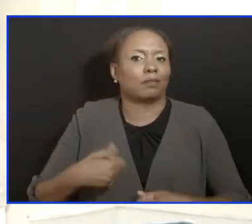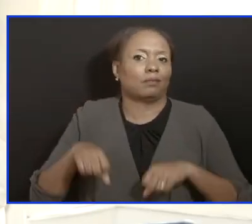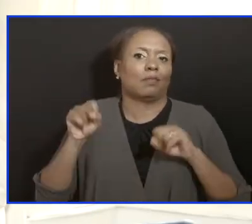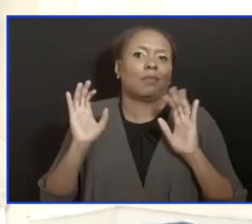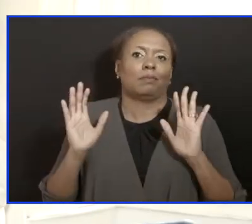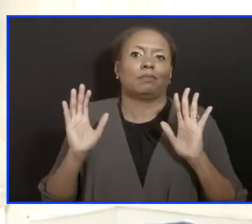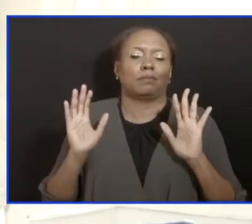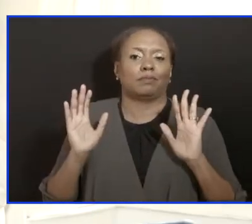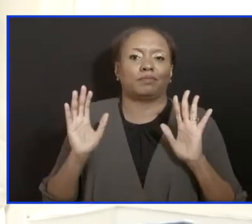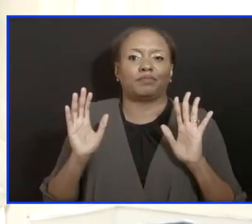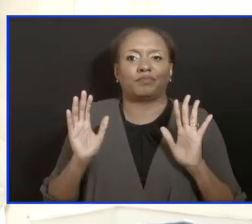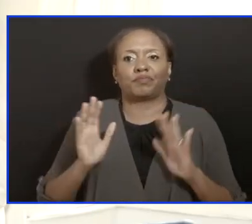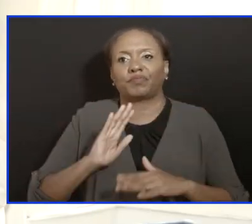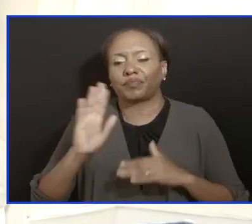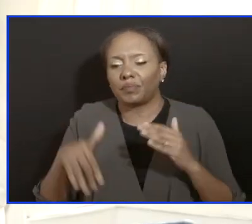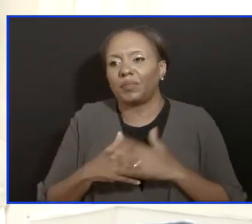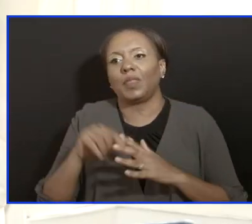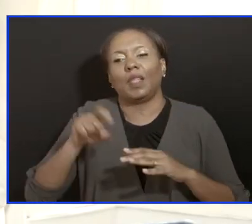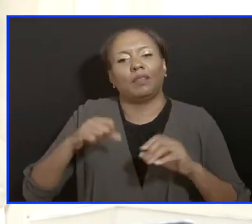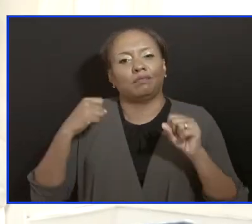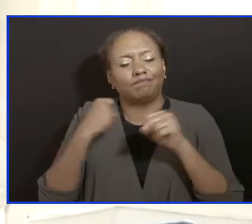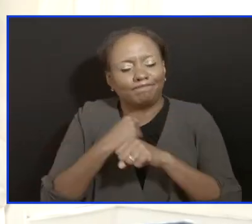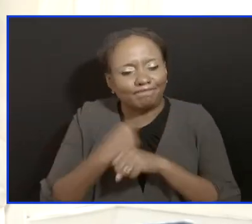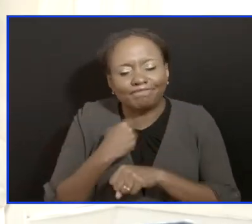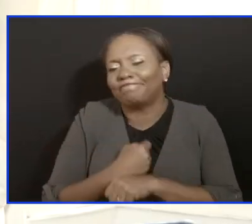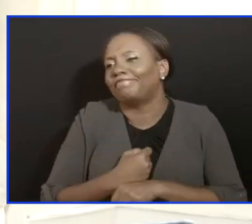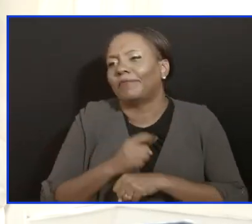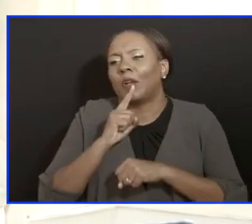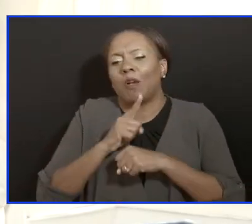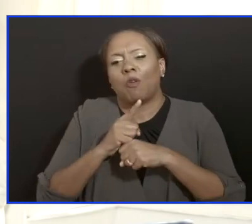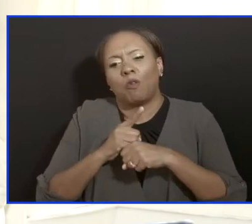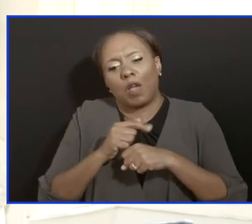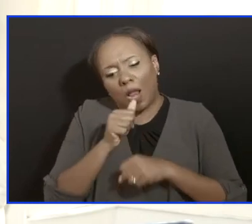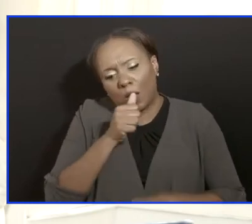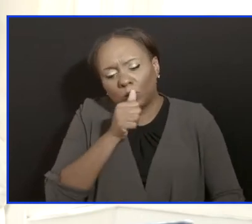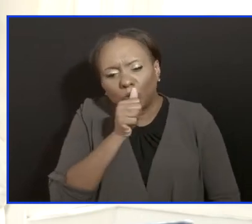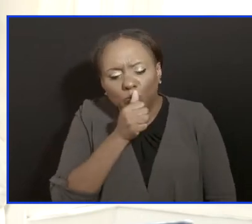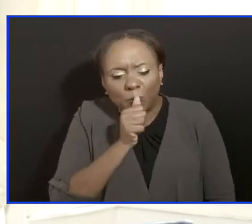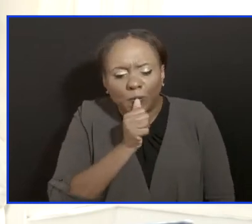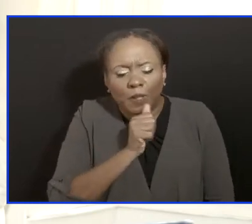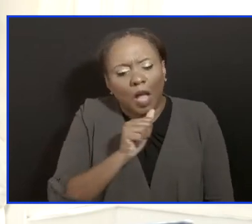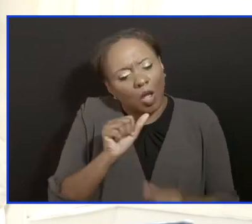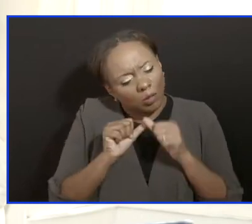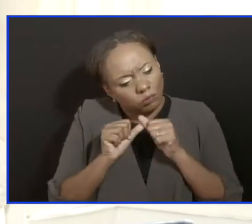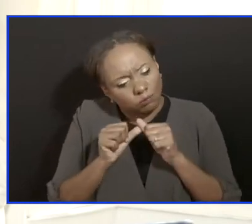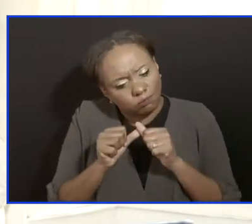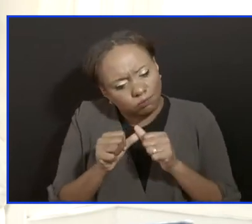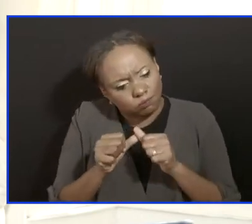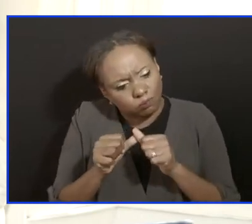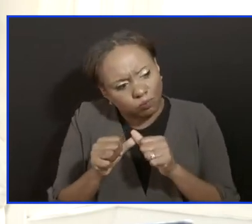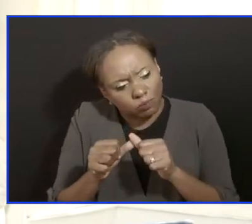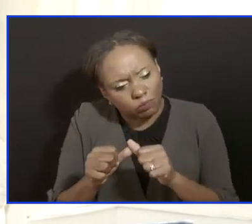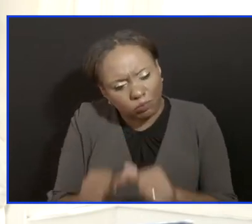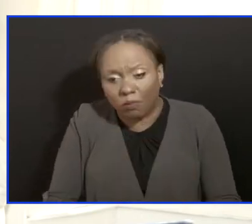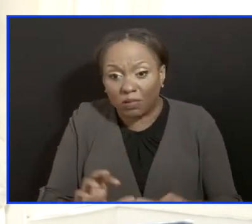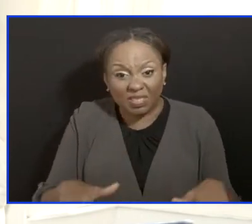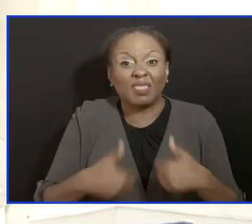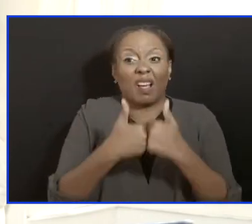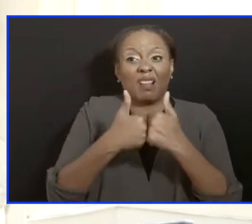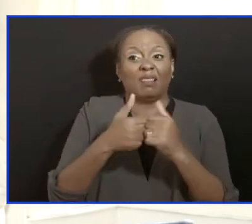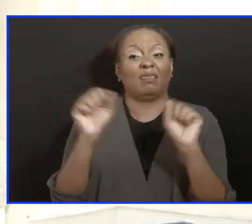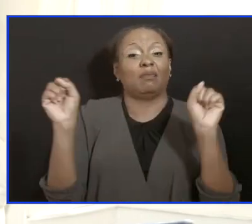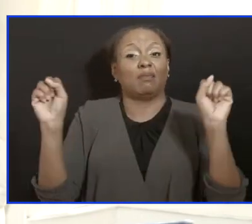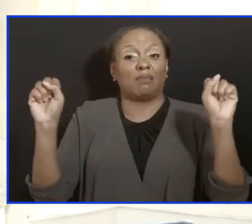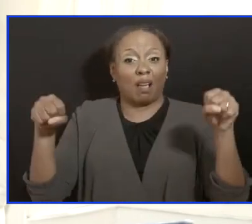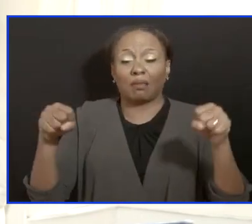We all have to fight as Barbadians through this battle. All is not lost, despite all of the challenges that